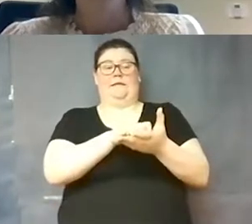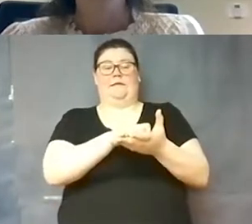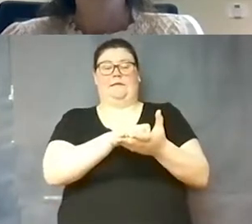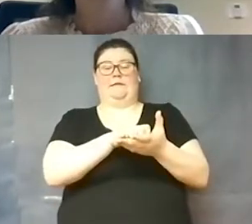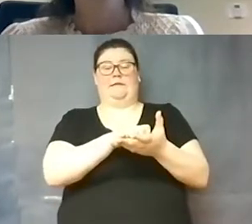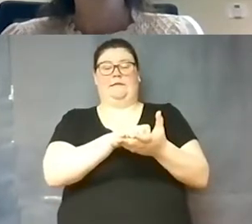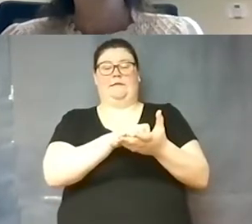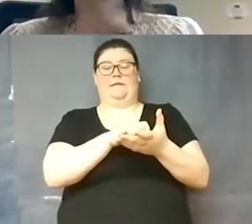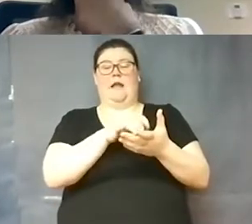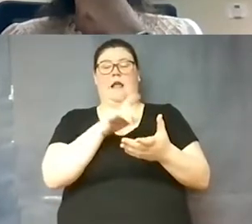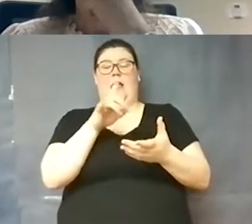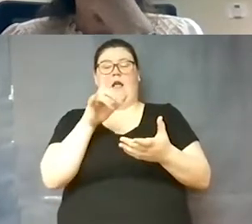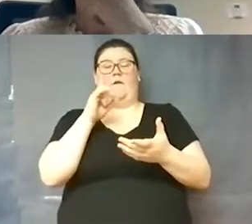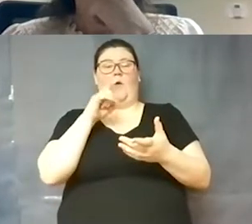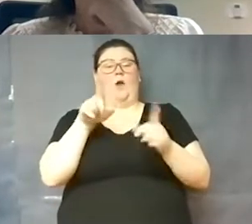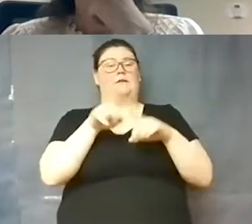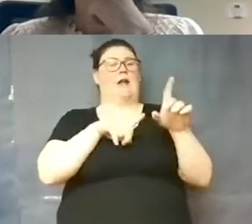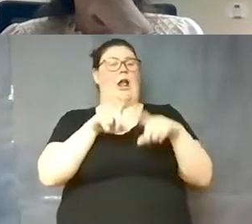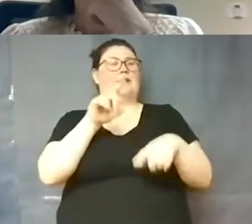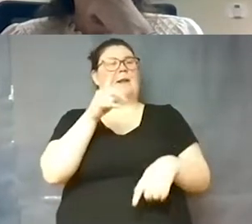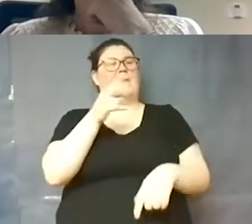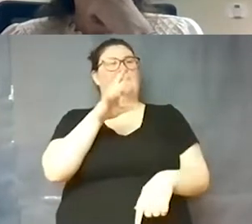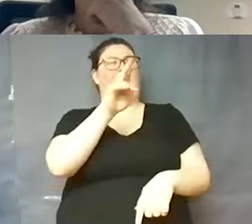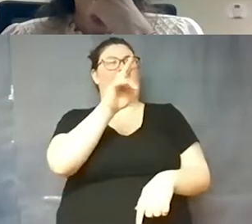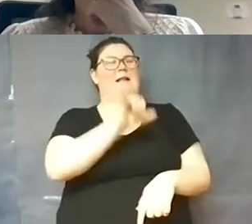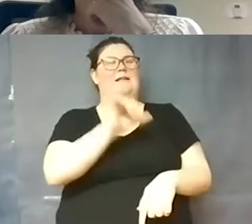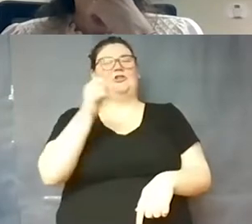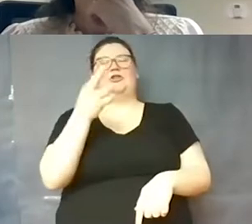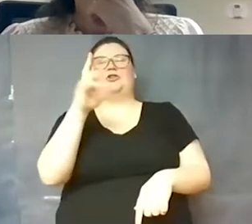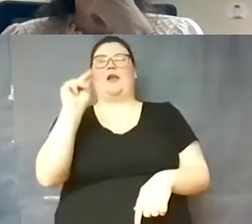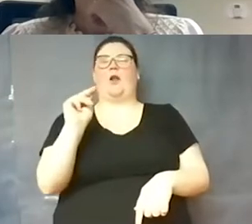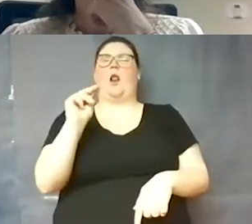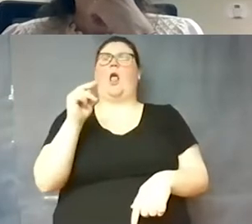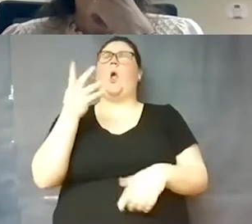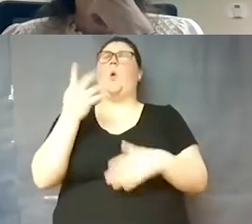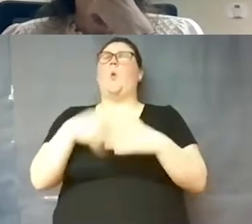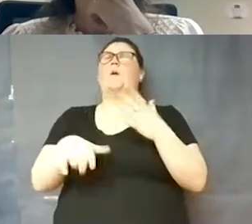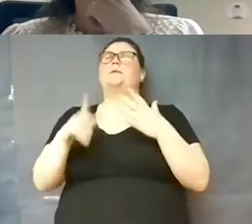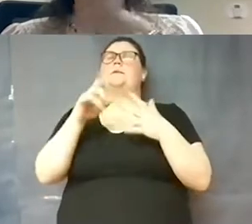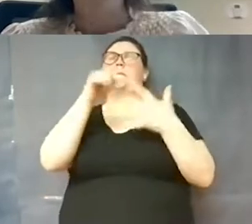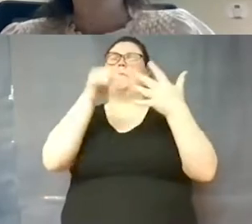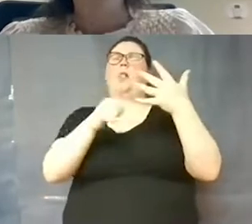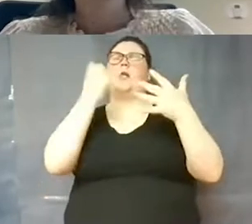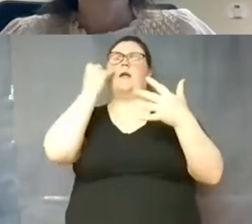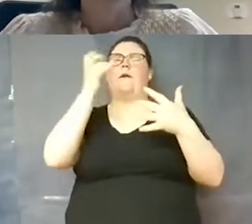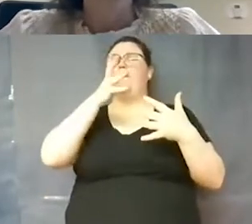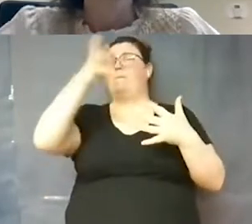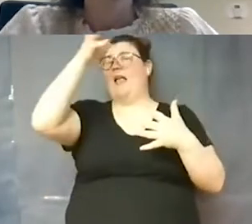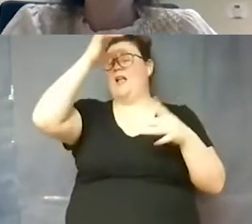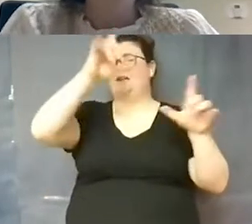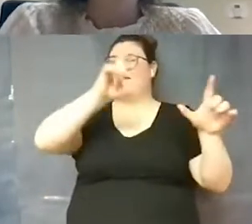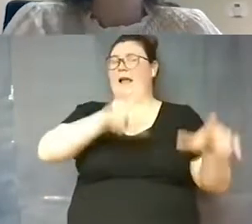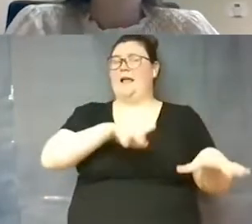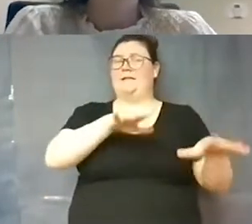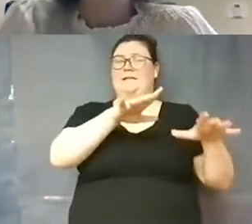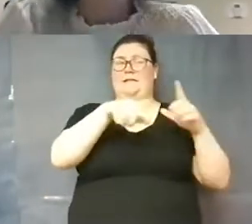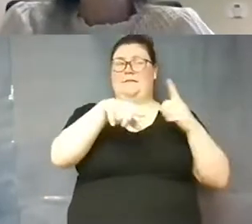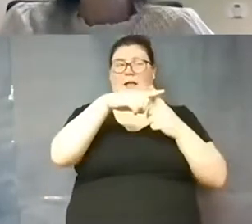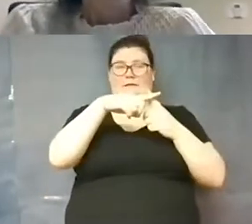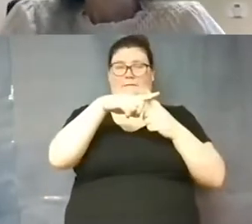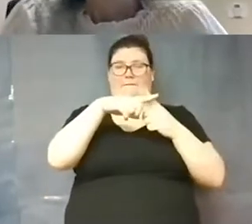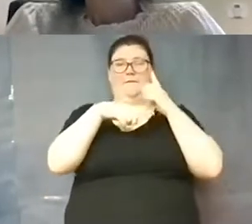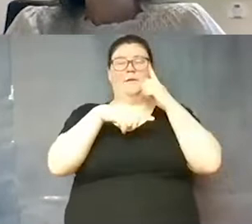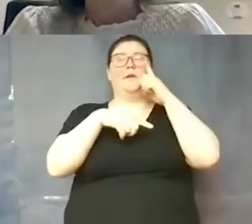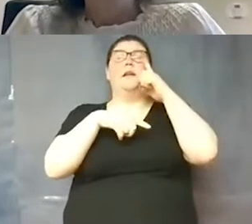our stars of the evening brandy and sharon what is the protocol if a parent tests positive the parent tests positive